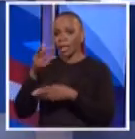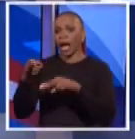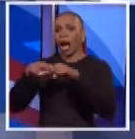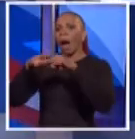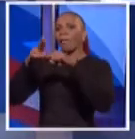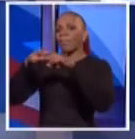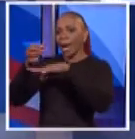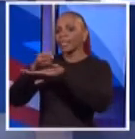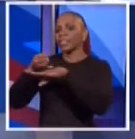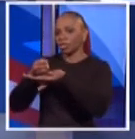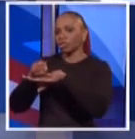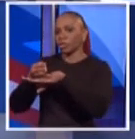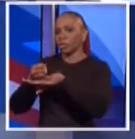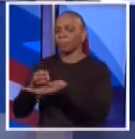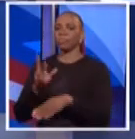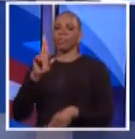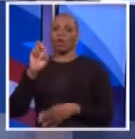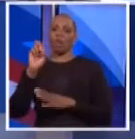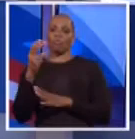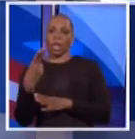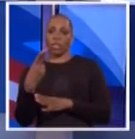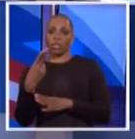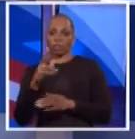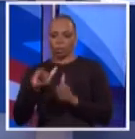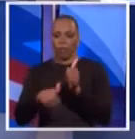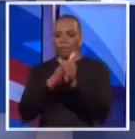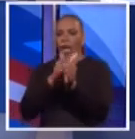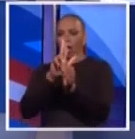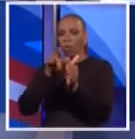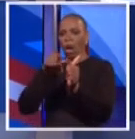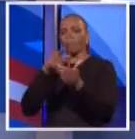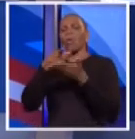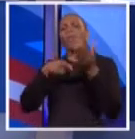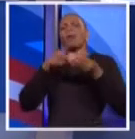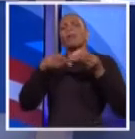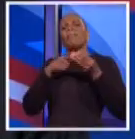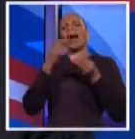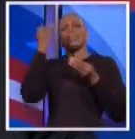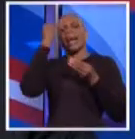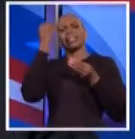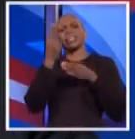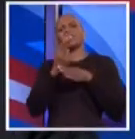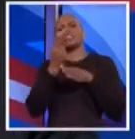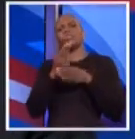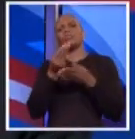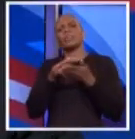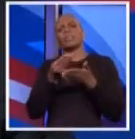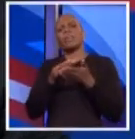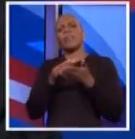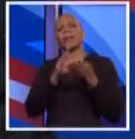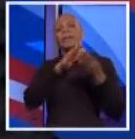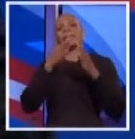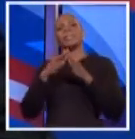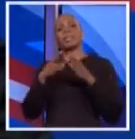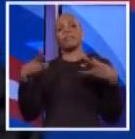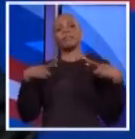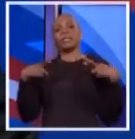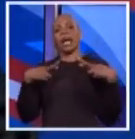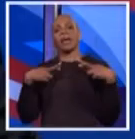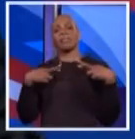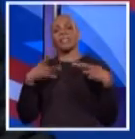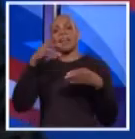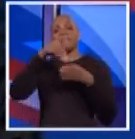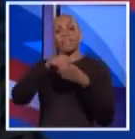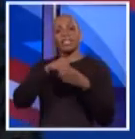Just a follow-up, if we can. What about the idea of using money of city retirees for investing in affordable